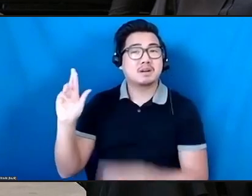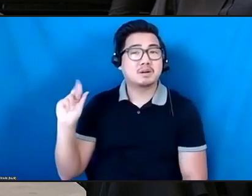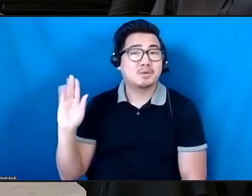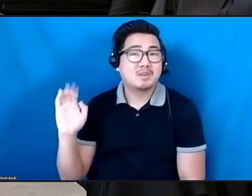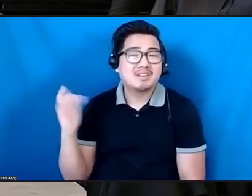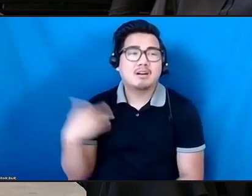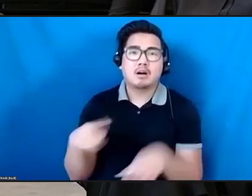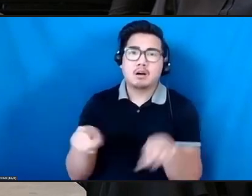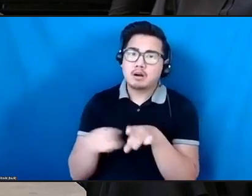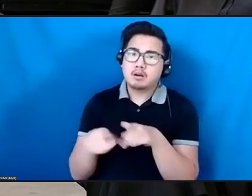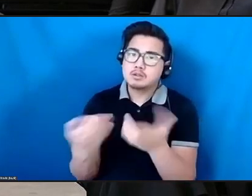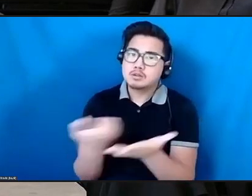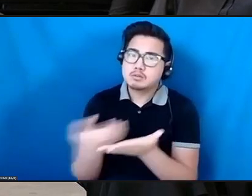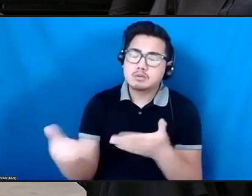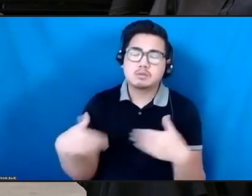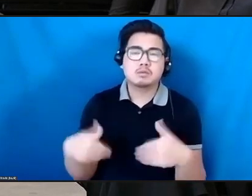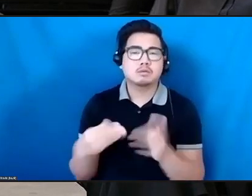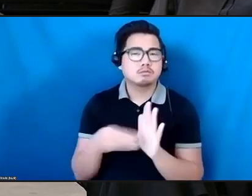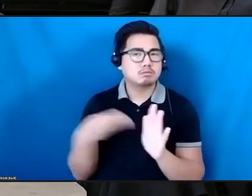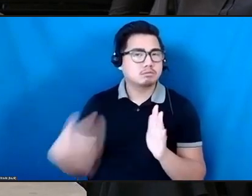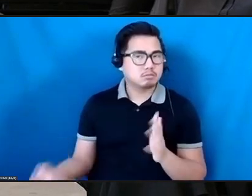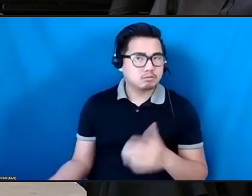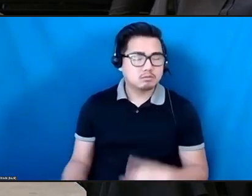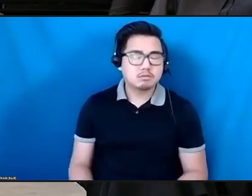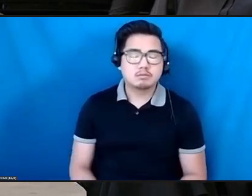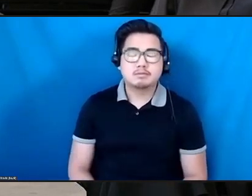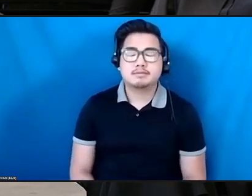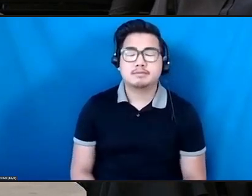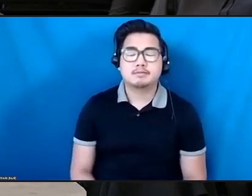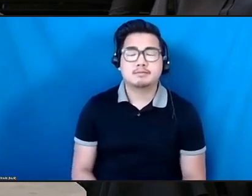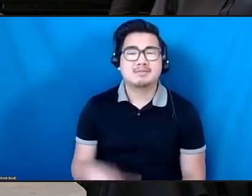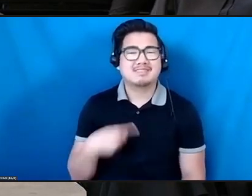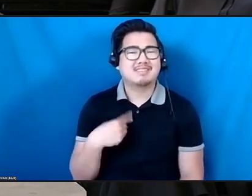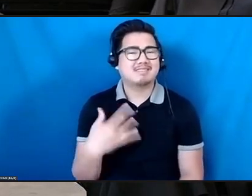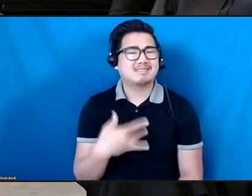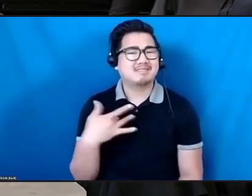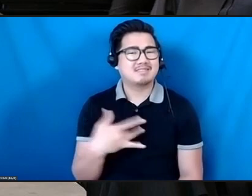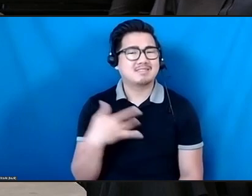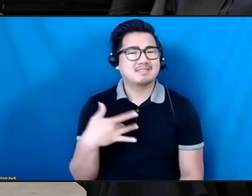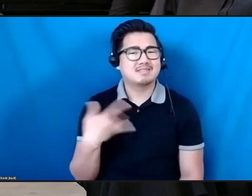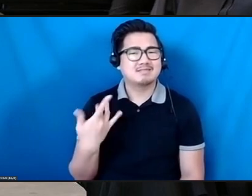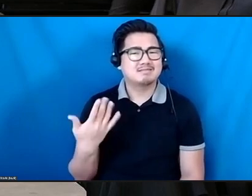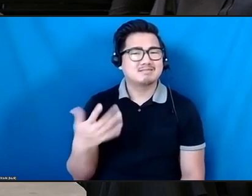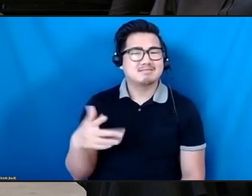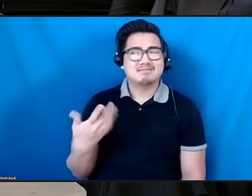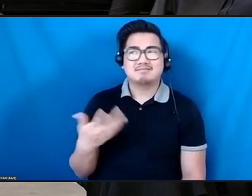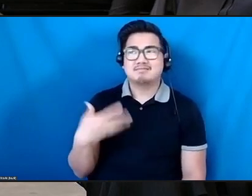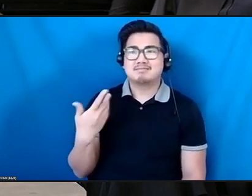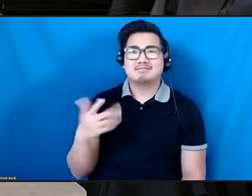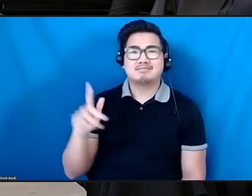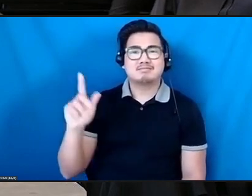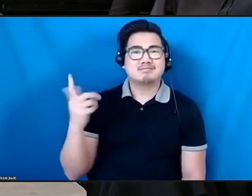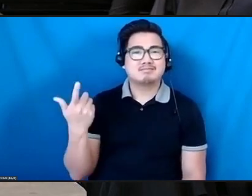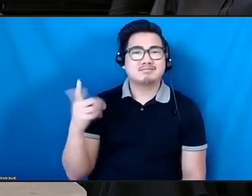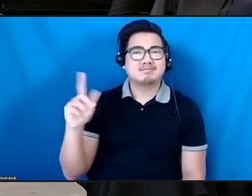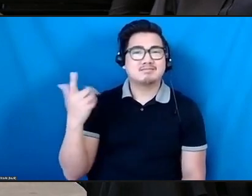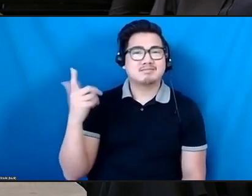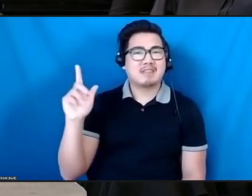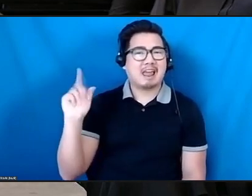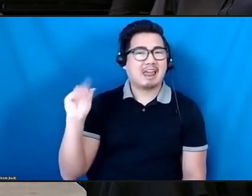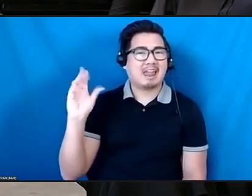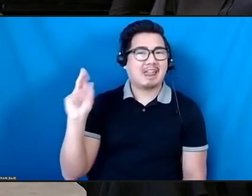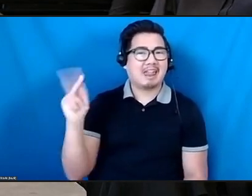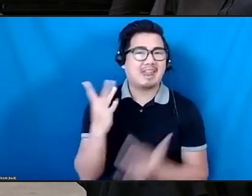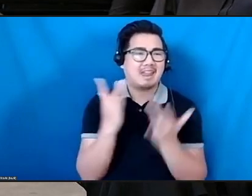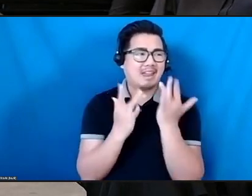So I was also wondering, like, I feel like there is a lacking of the presenters to the finished products. And I wonder